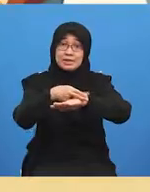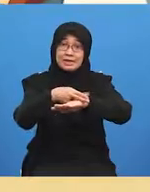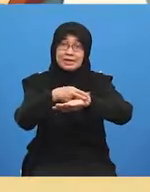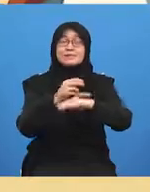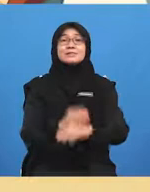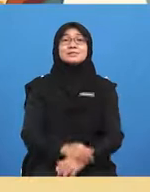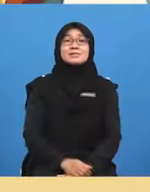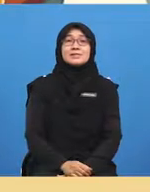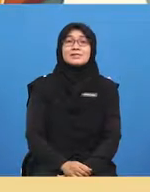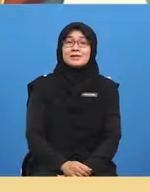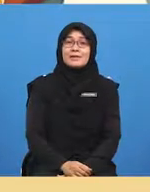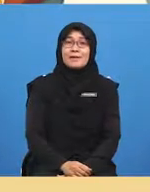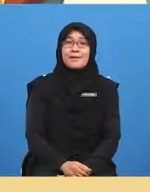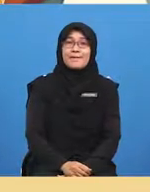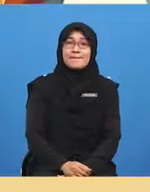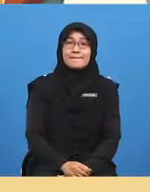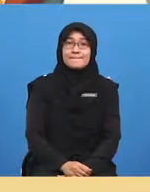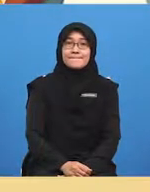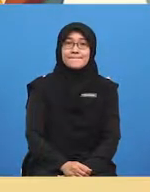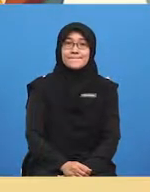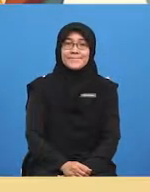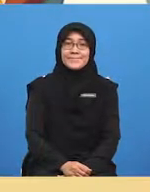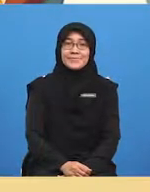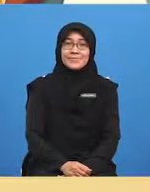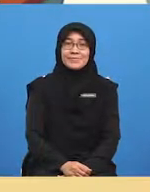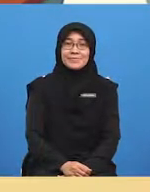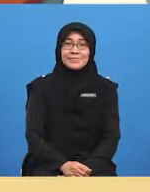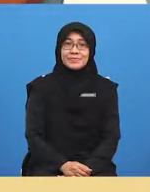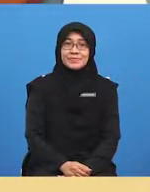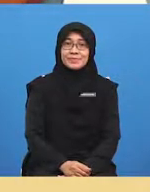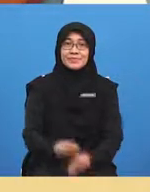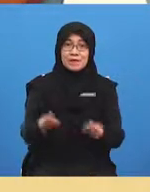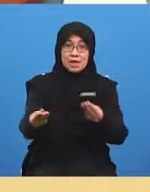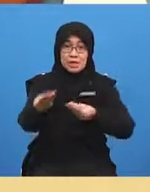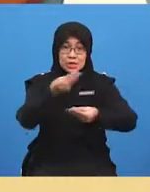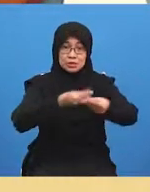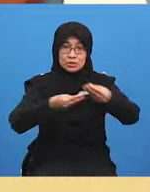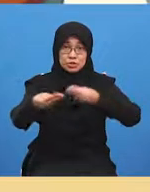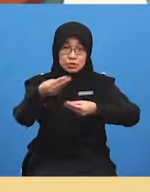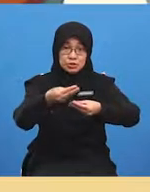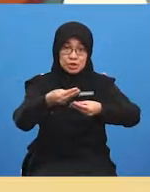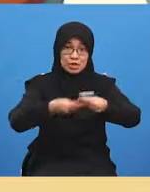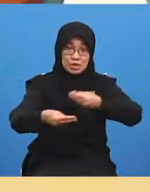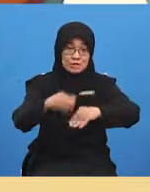well done you are swiping your hand and legs at home as well